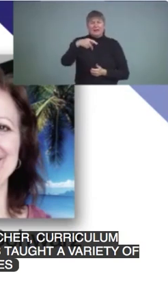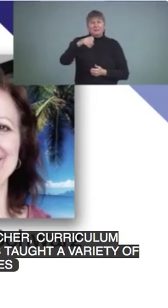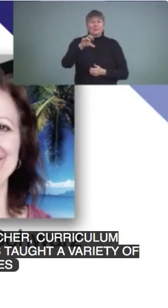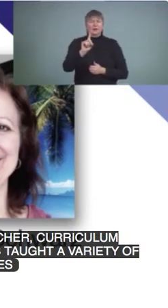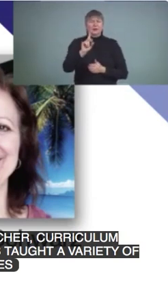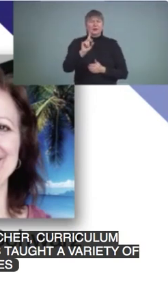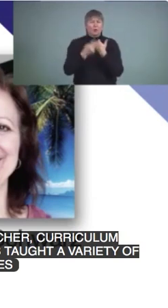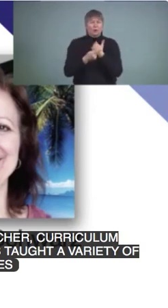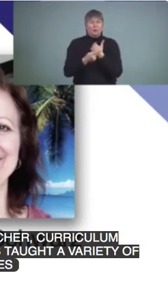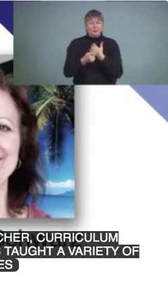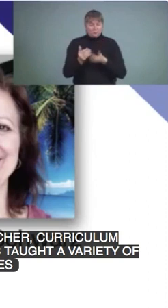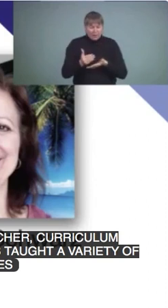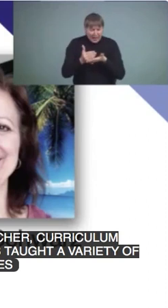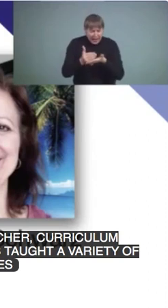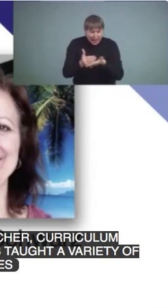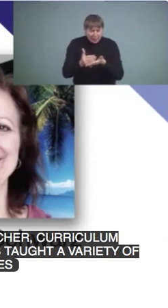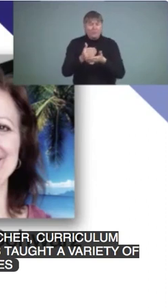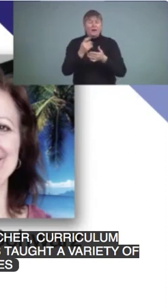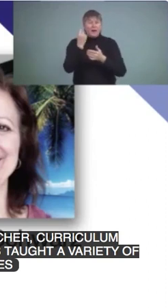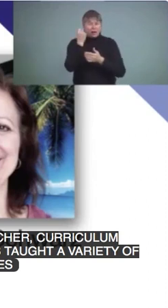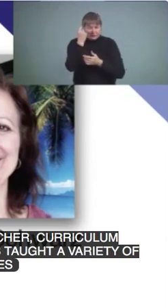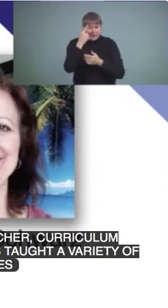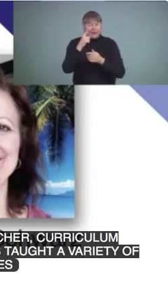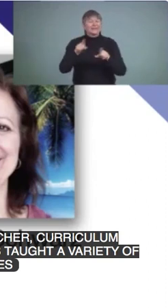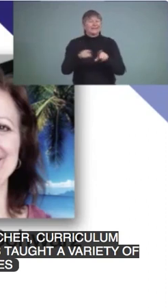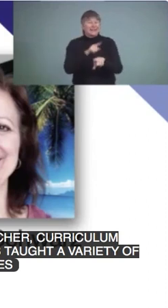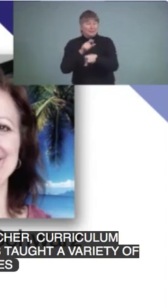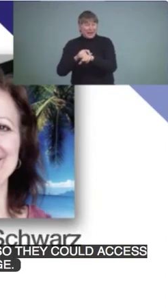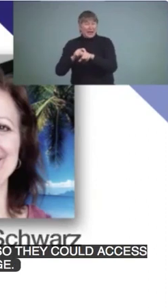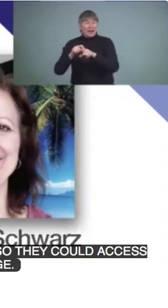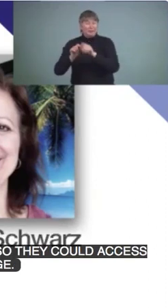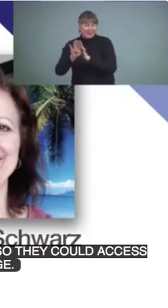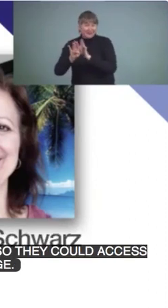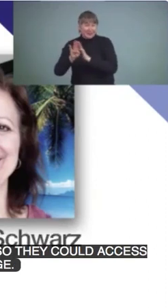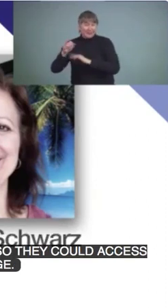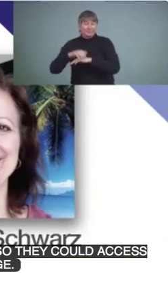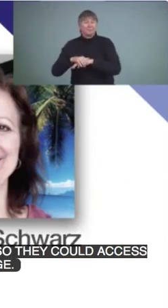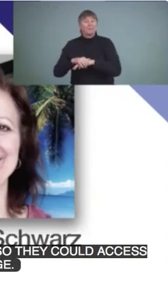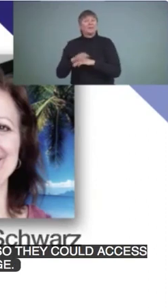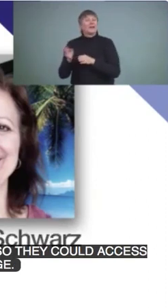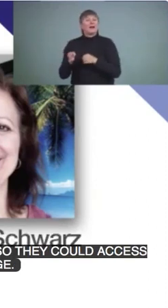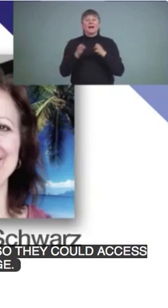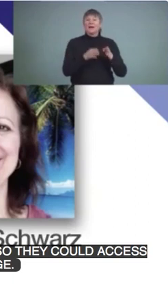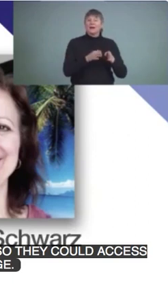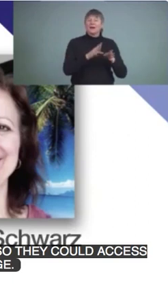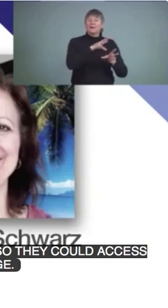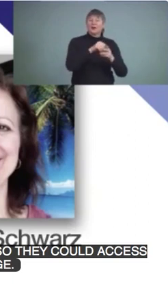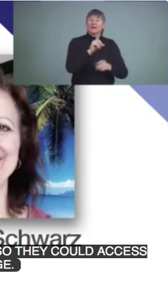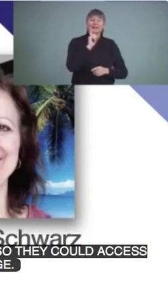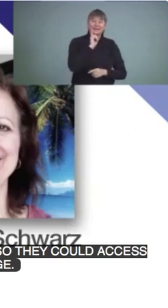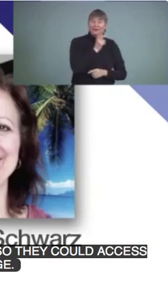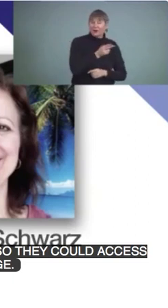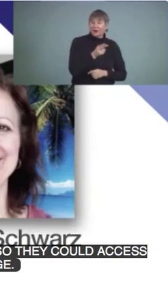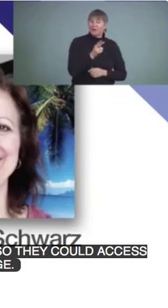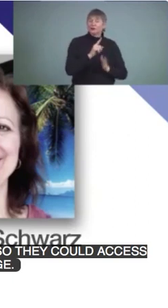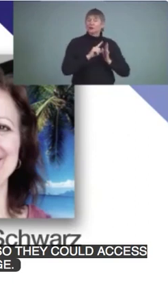while building their language. Shelley's personal interest in the deaf and hard of hearing population was piqued when